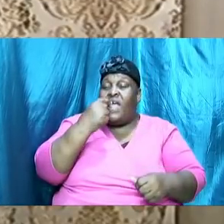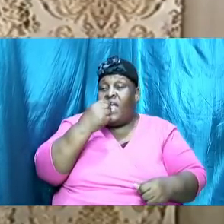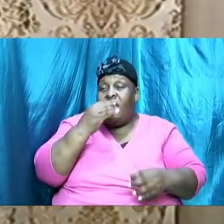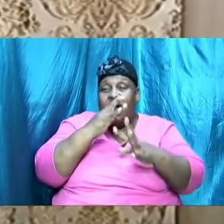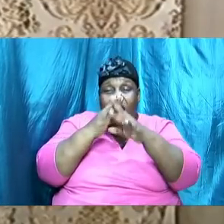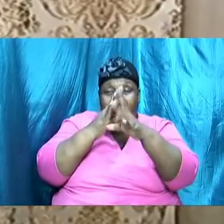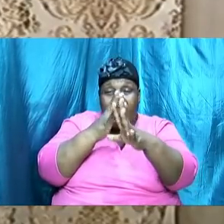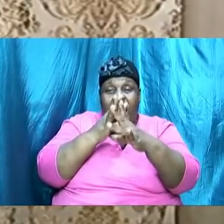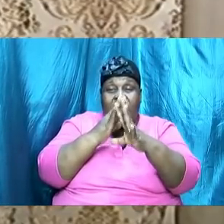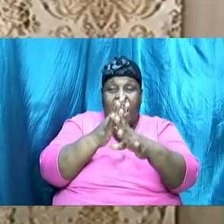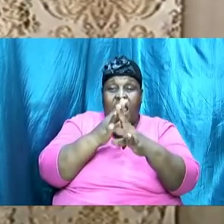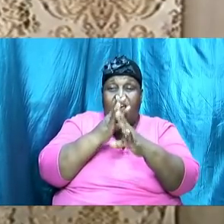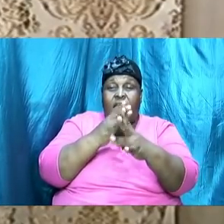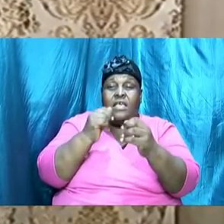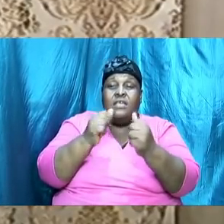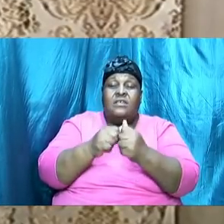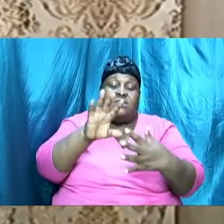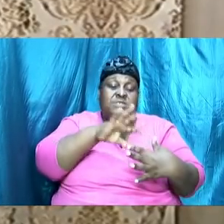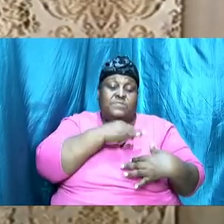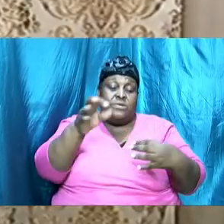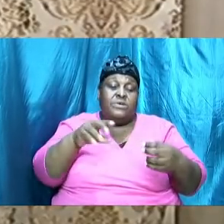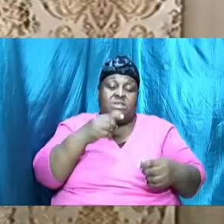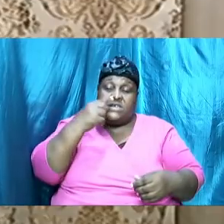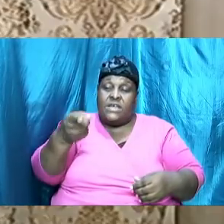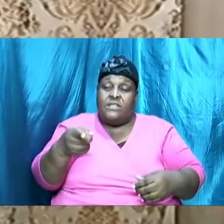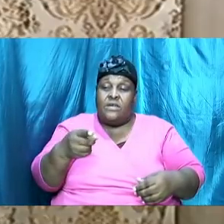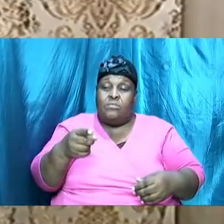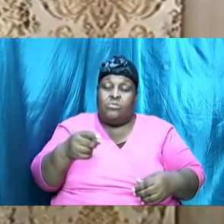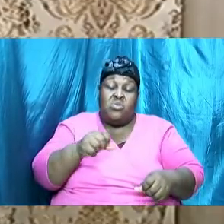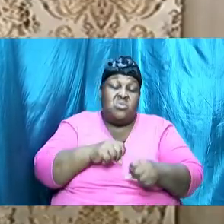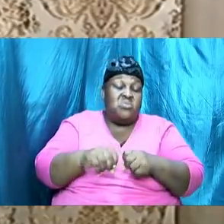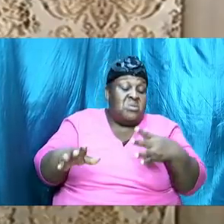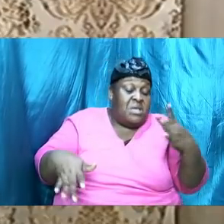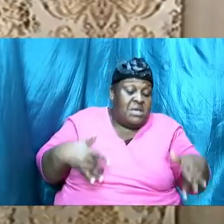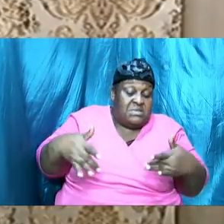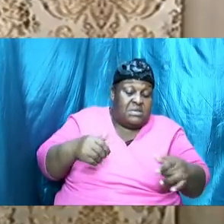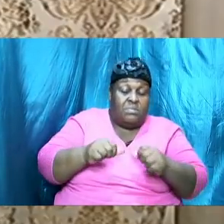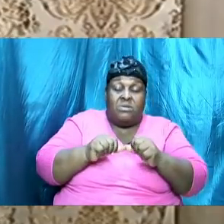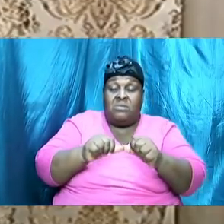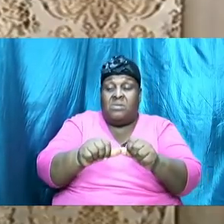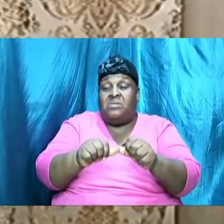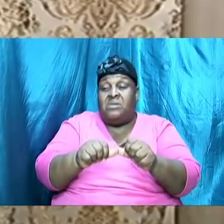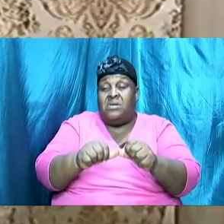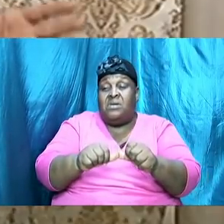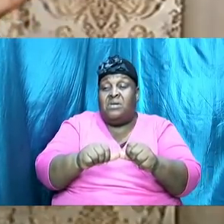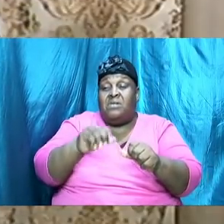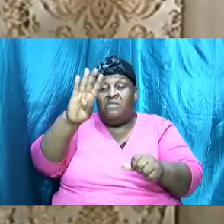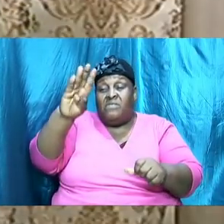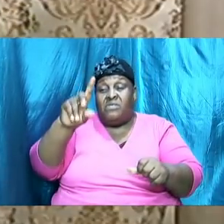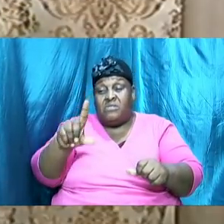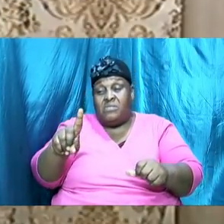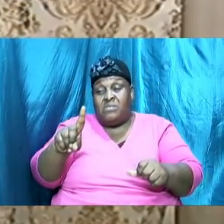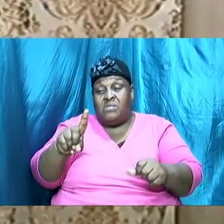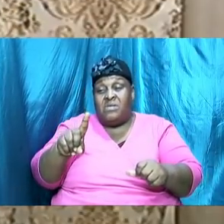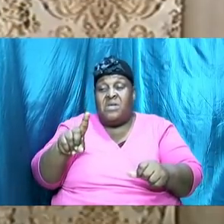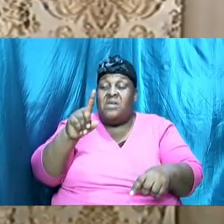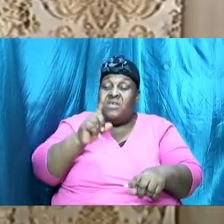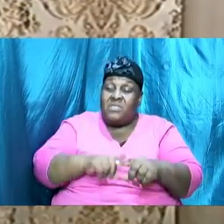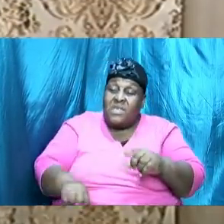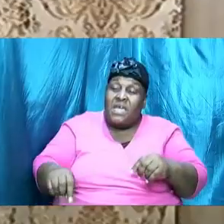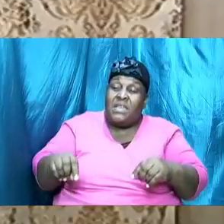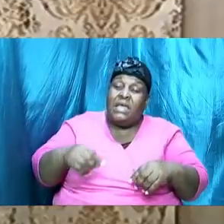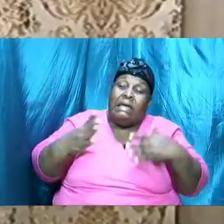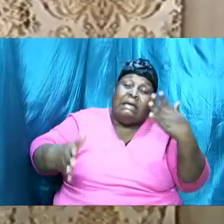them utterance and so the excitement continued and we jump to verse 41 and it says then they that